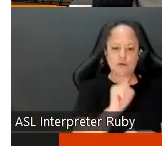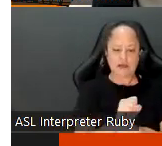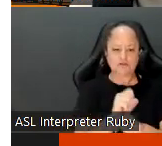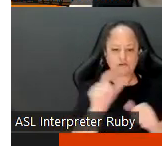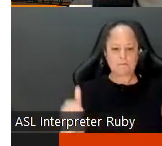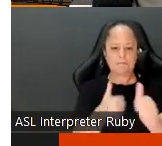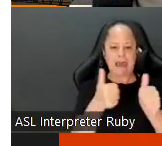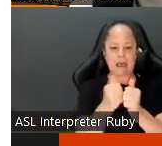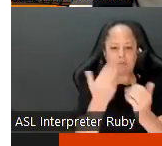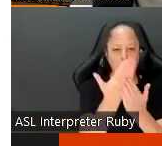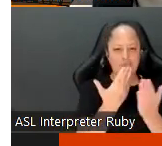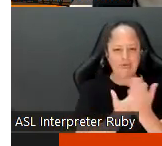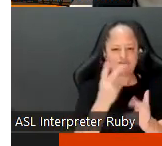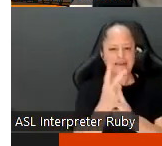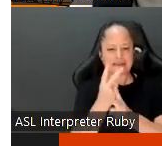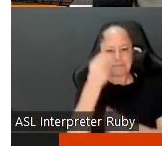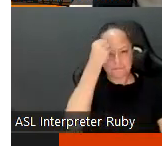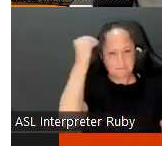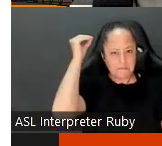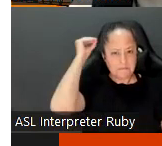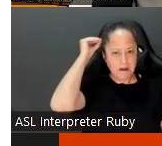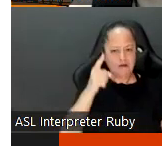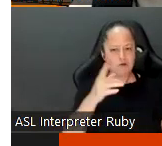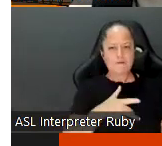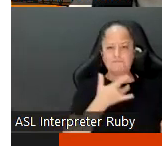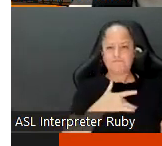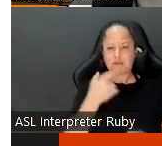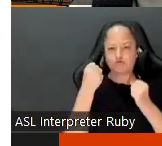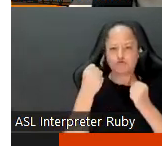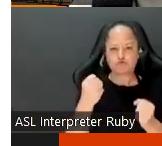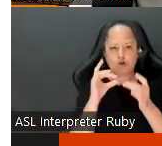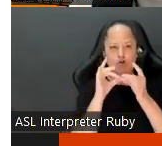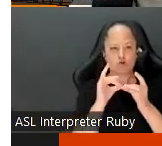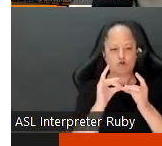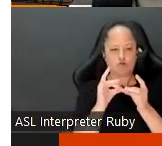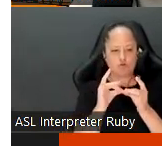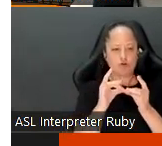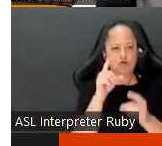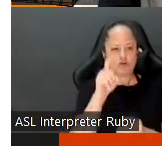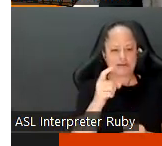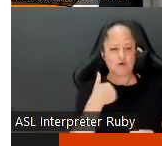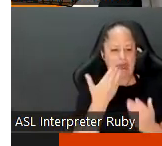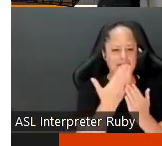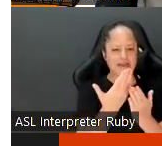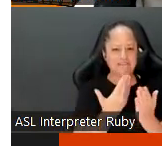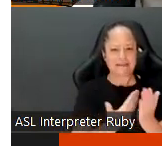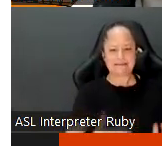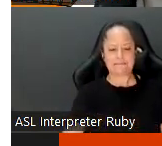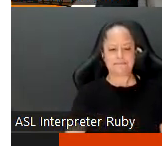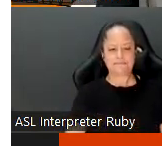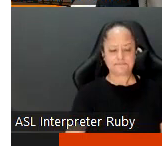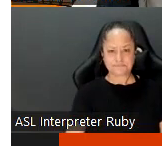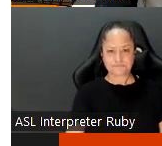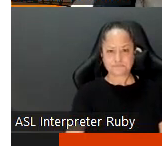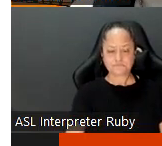with evidence so just keep that in mind if there's something that you feel is strongly about bringing forward you just you need to have evidence okay